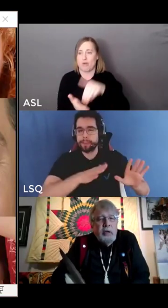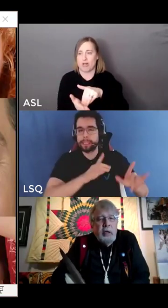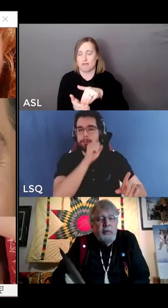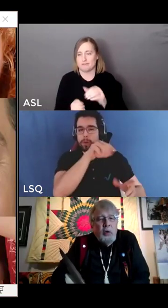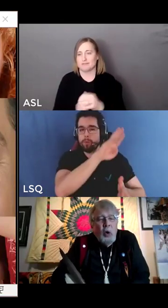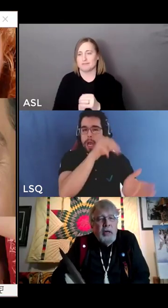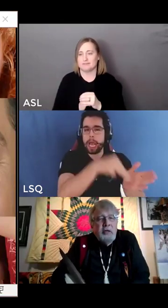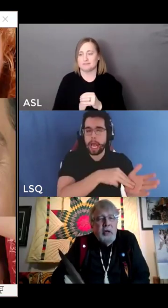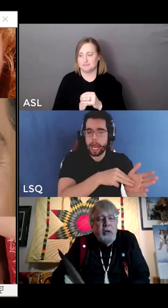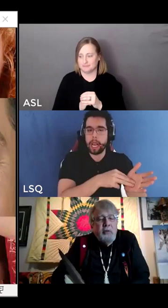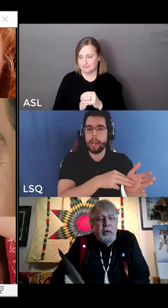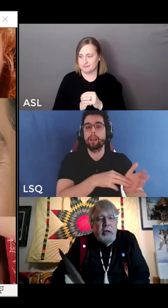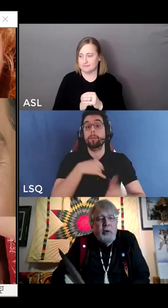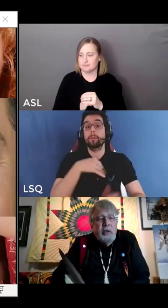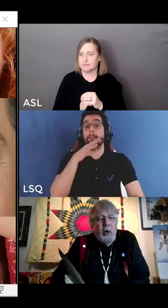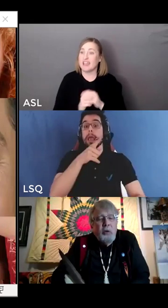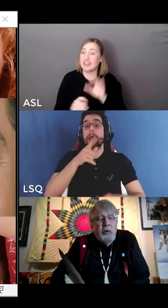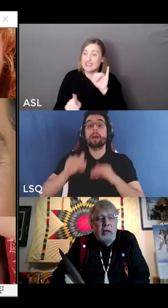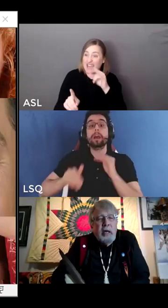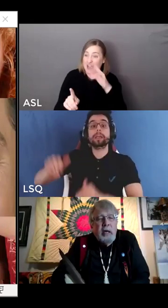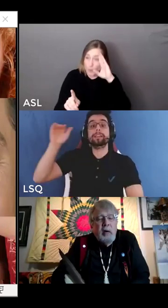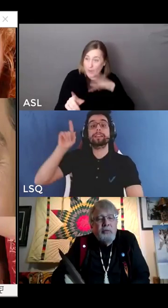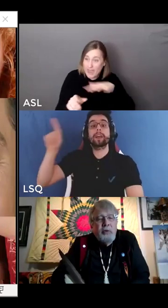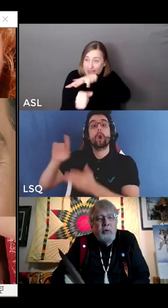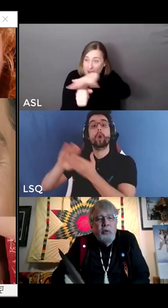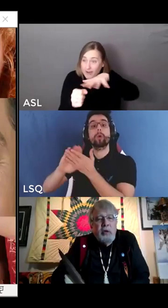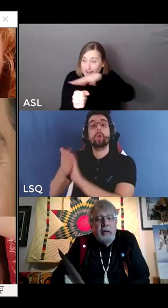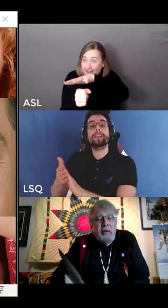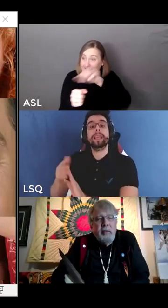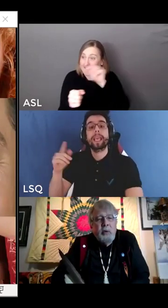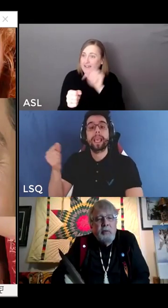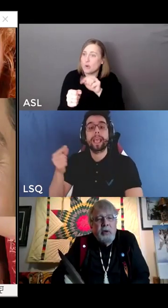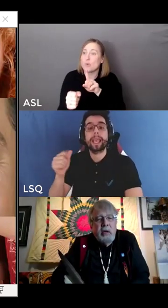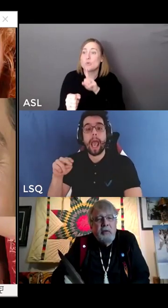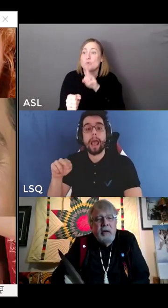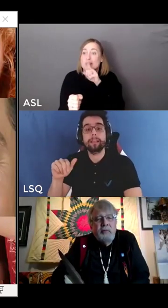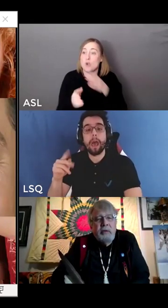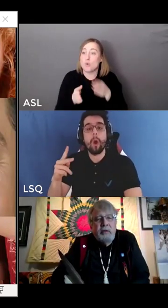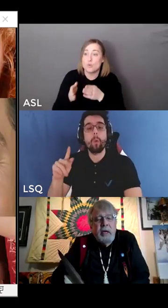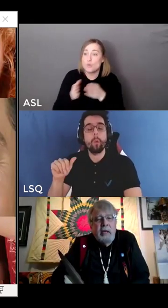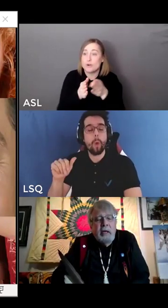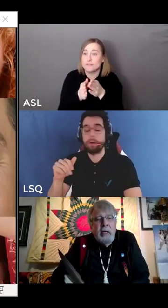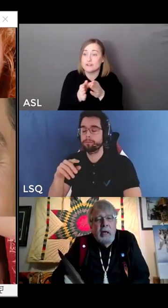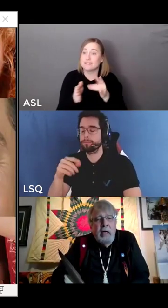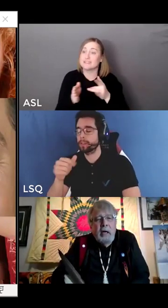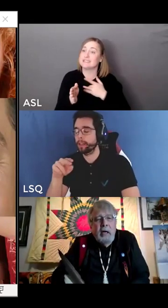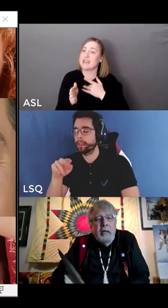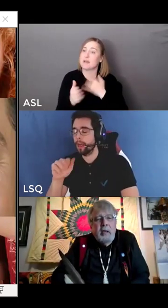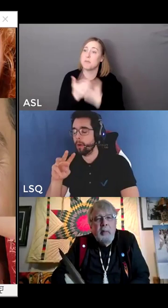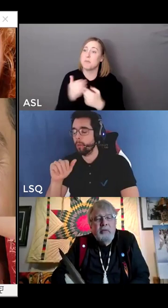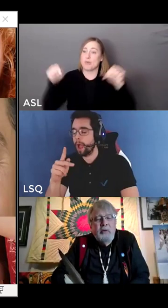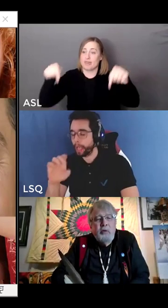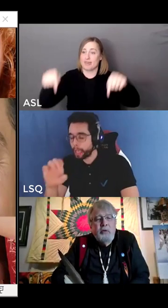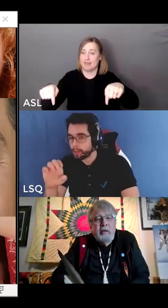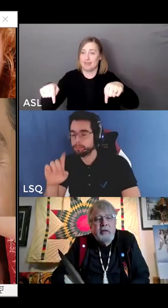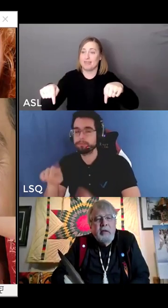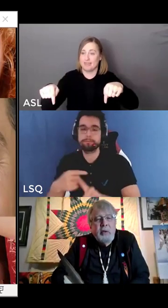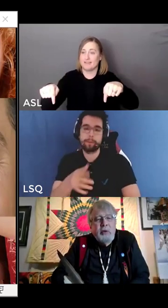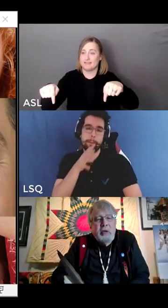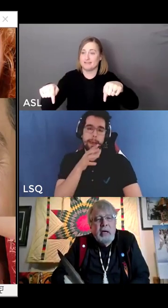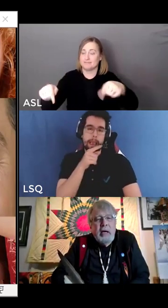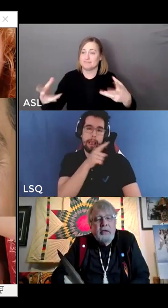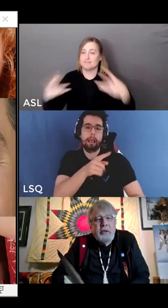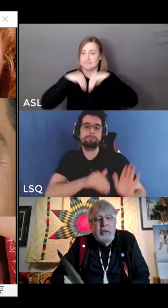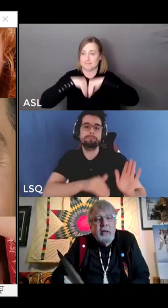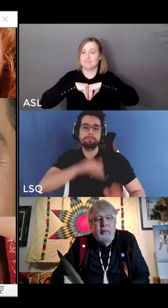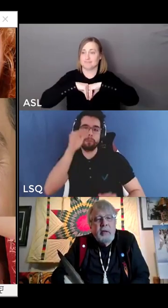Both, if you know that geography, then you would know that I come from two sides of the river, as I often say. And in coming from two sides of